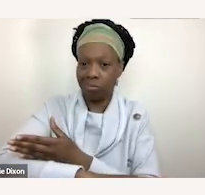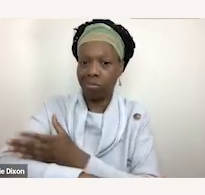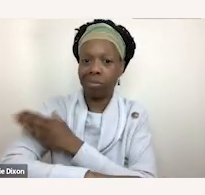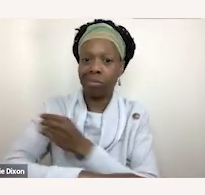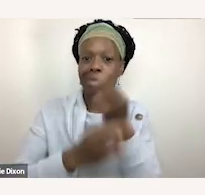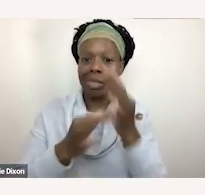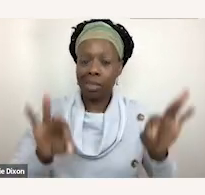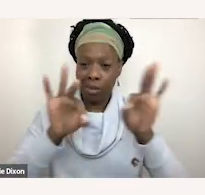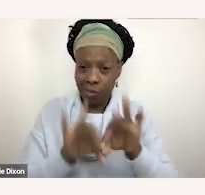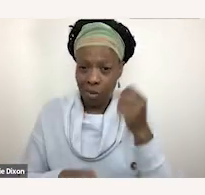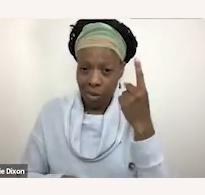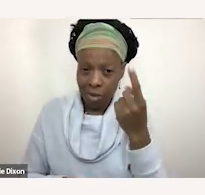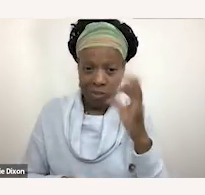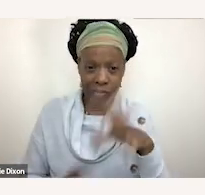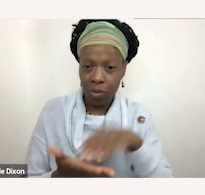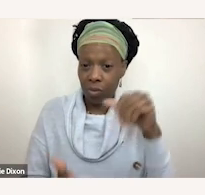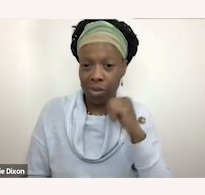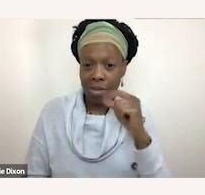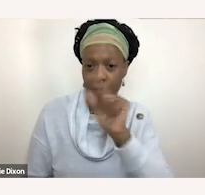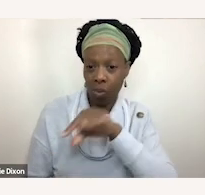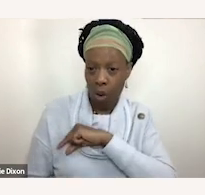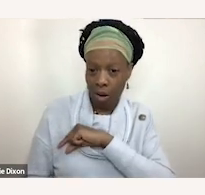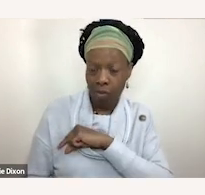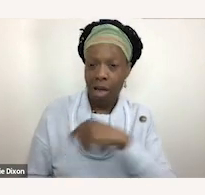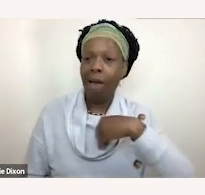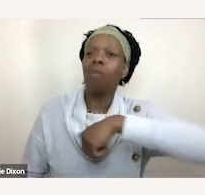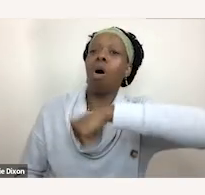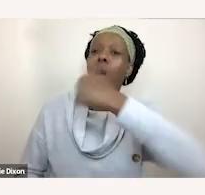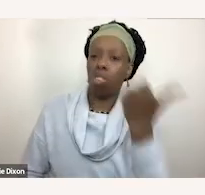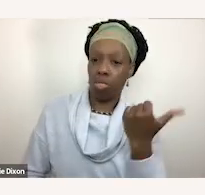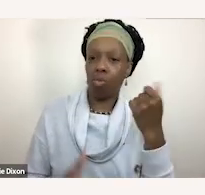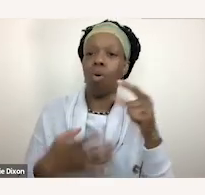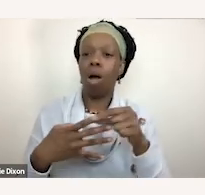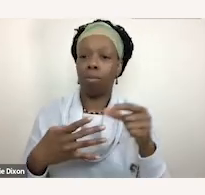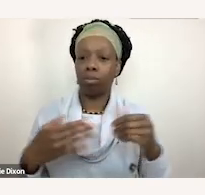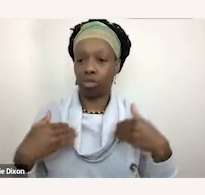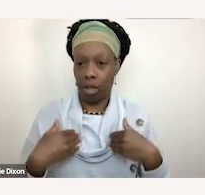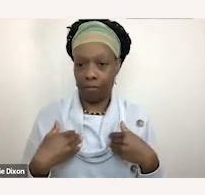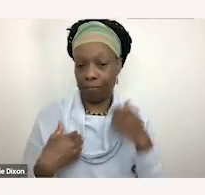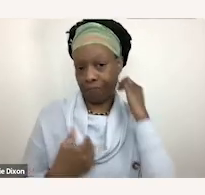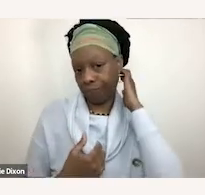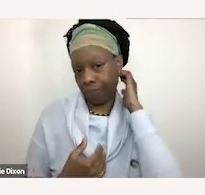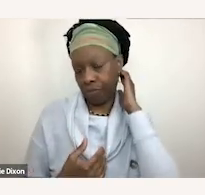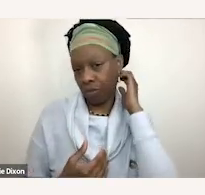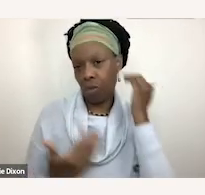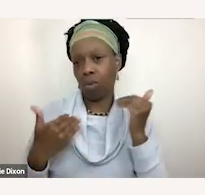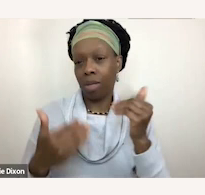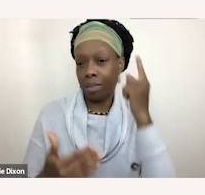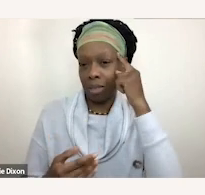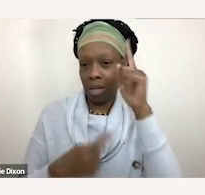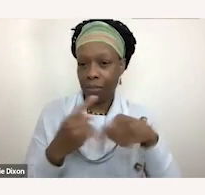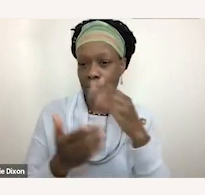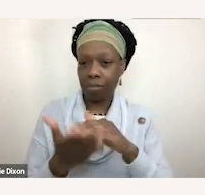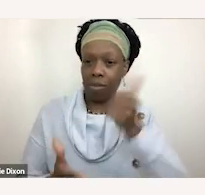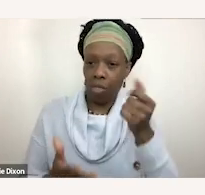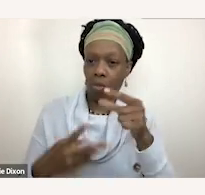if a student doesn't qualify for an IEP there are other options and so when we're thinking about those other options um